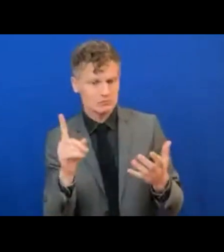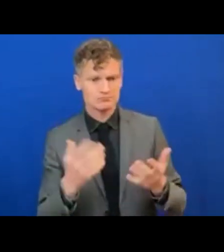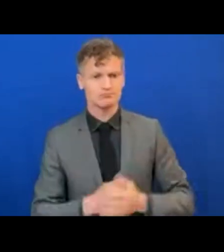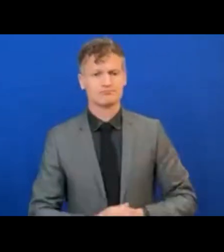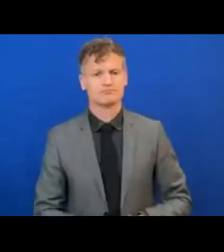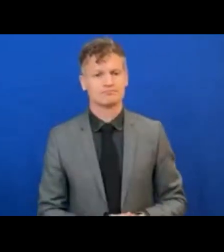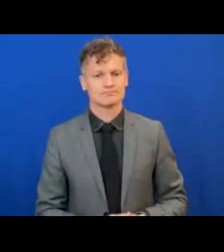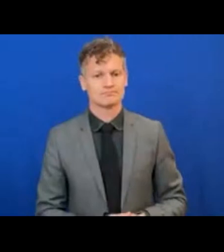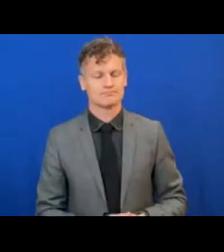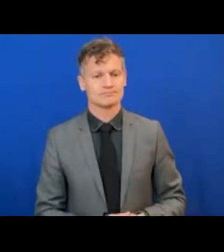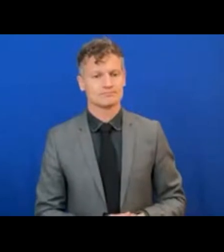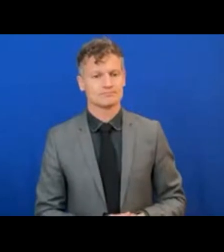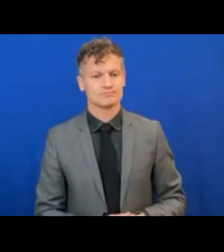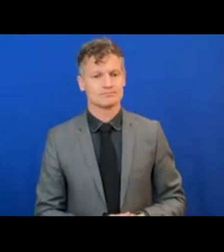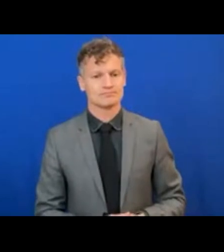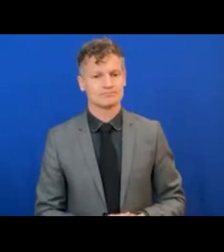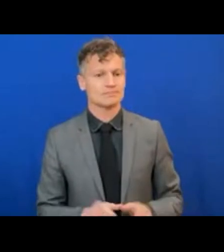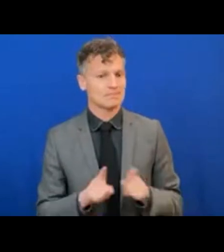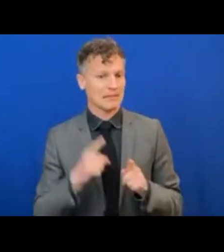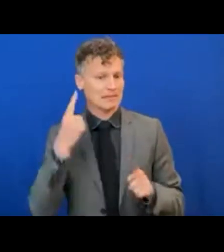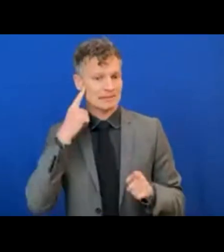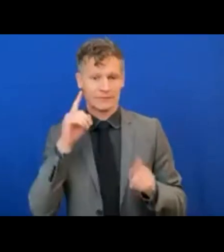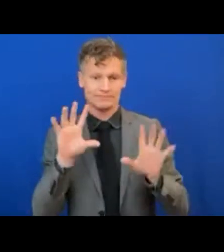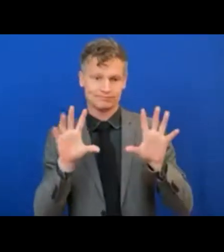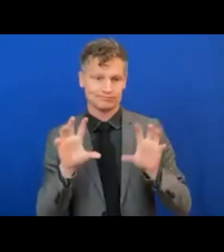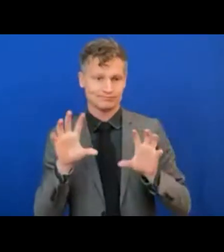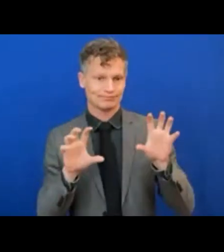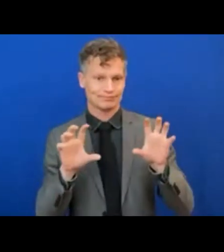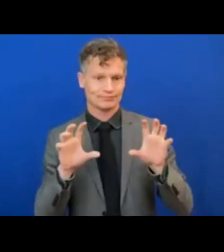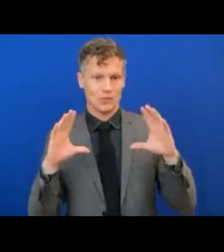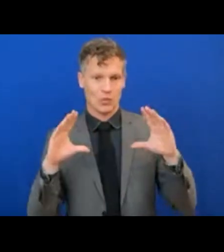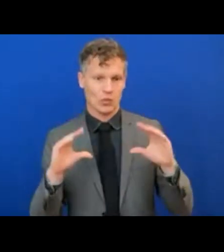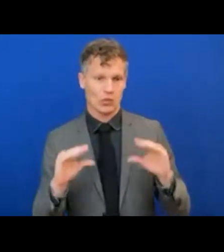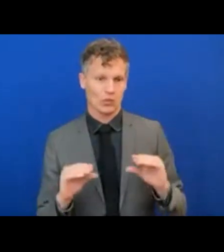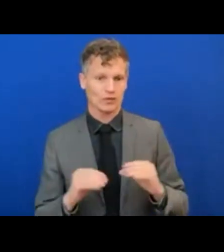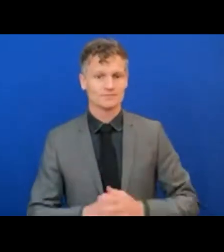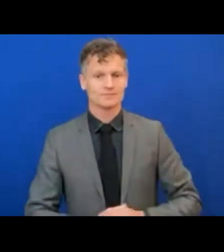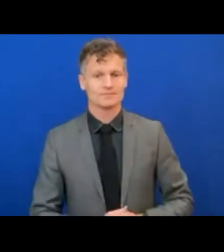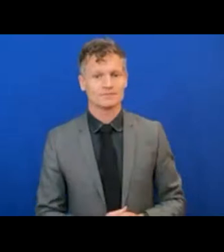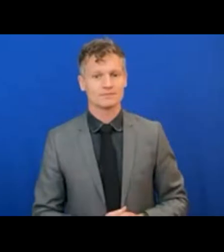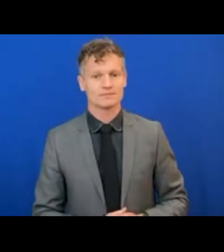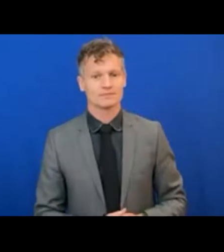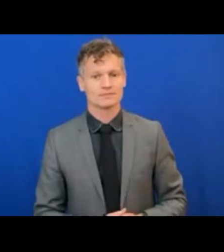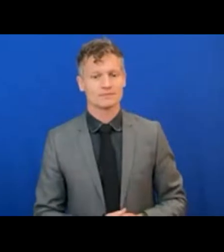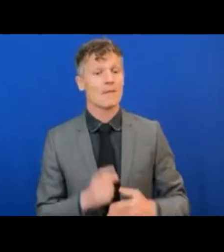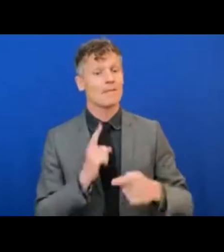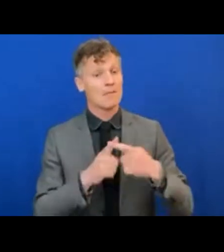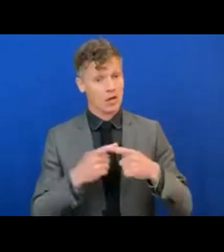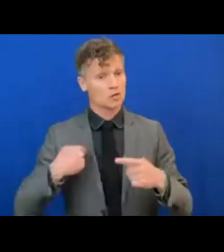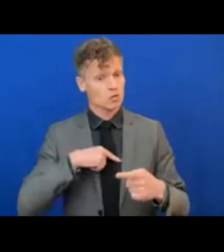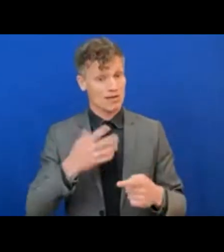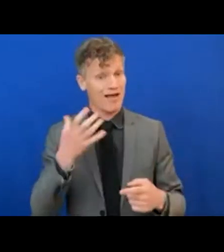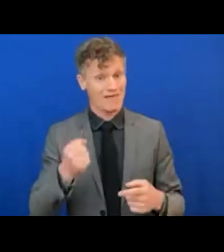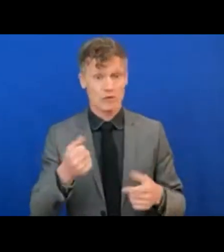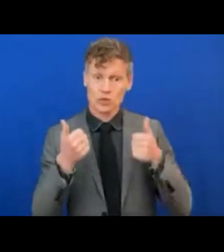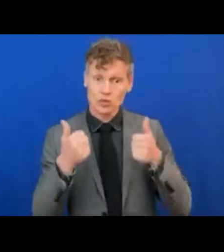as you've just heard from David, and I'm really looking forward to hearing your views. We also have this great representation